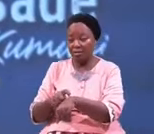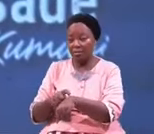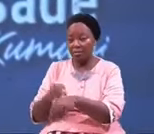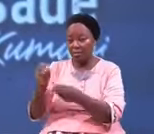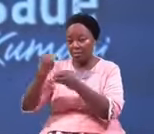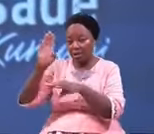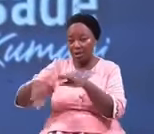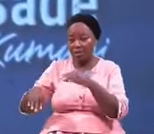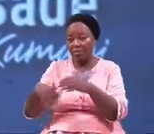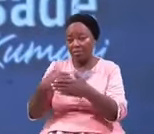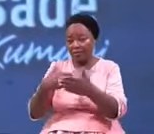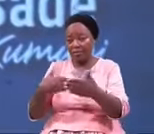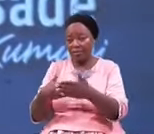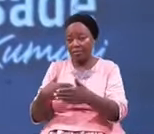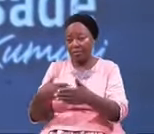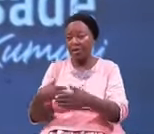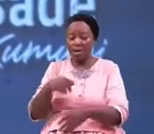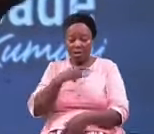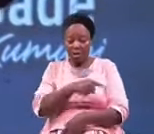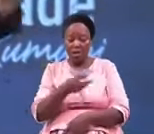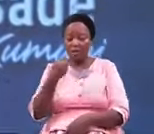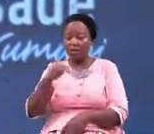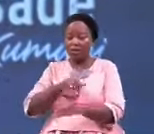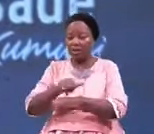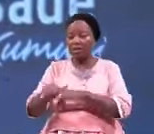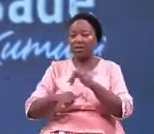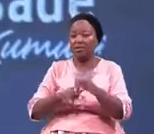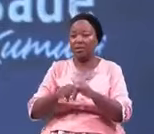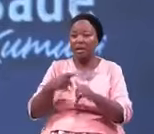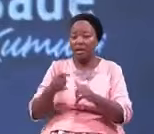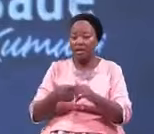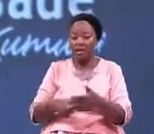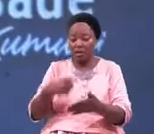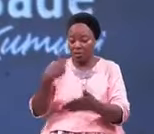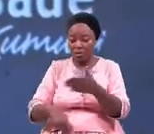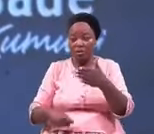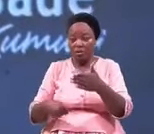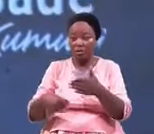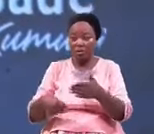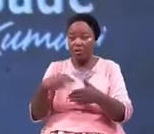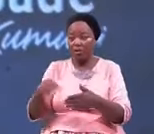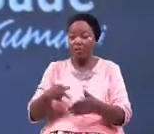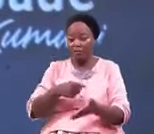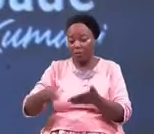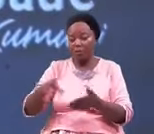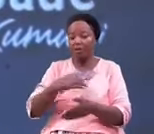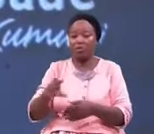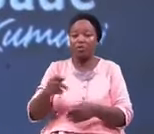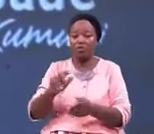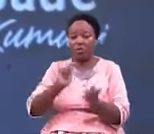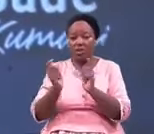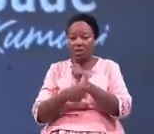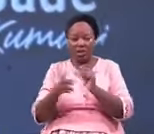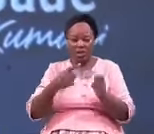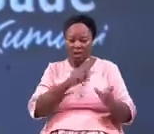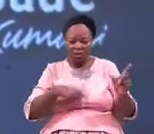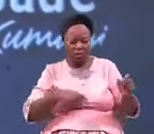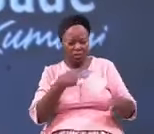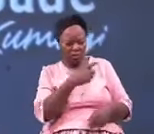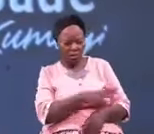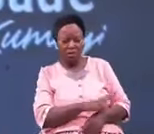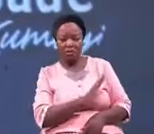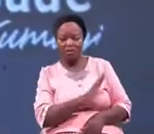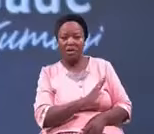he was deceived the wages were changed the lord was telling him god